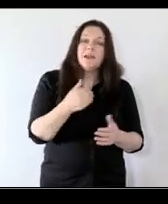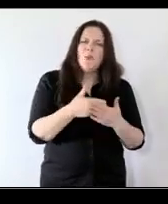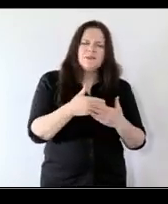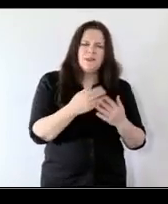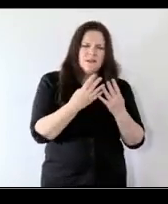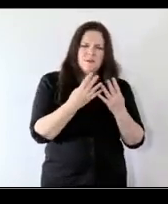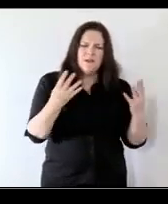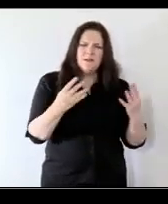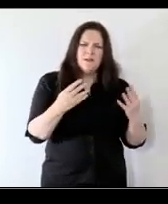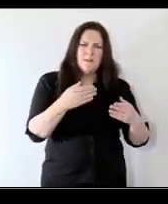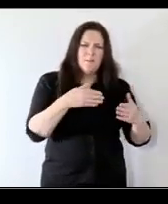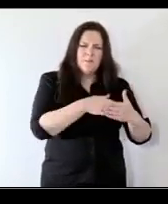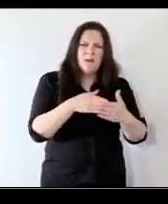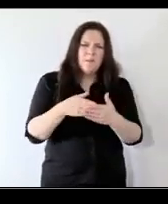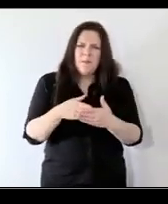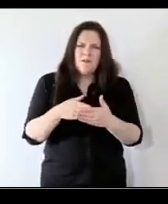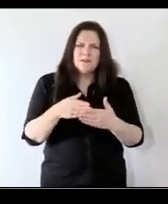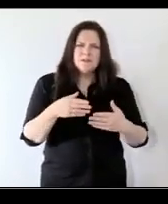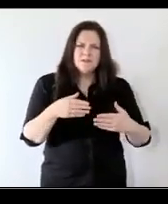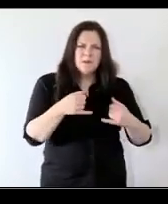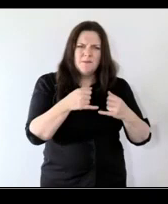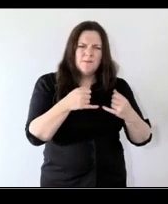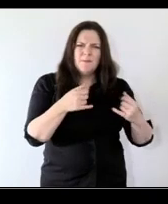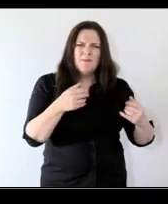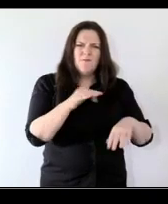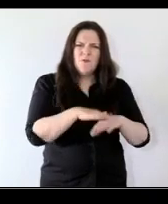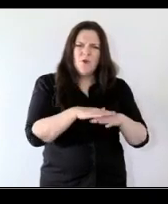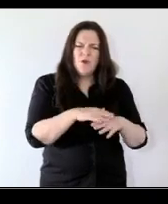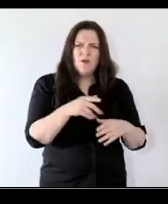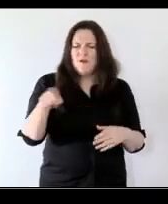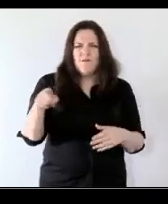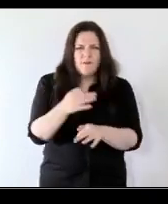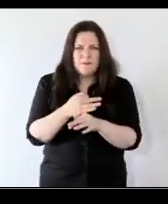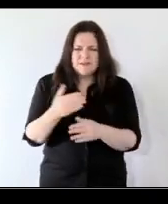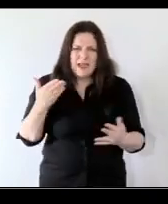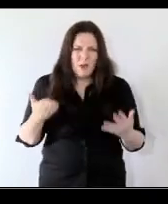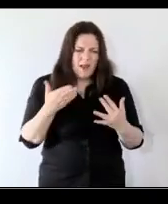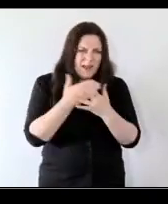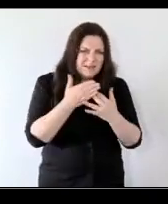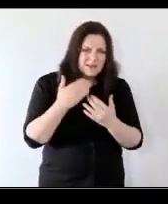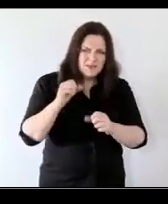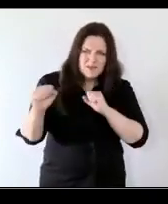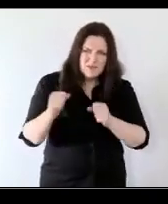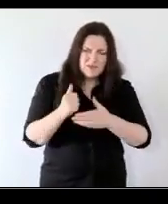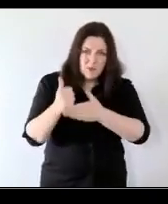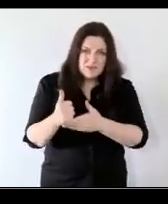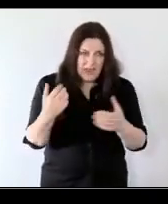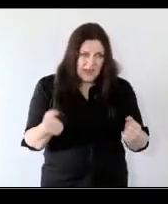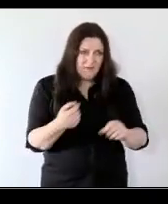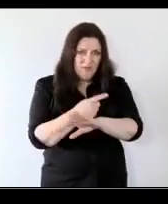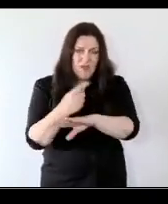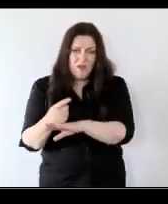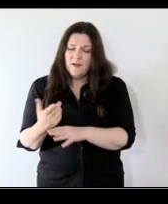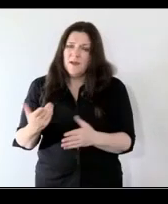boundaries and boundaries might be barriers i think here in this case are for families in accessing the services and support which do exist